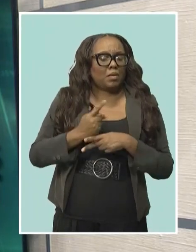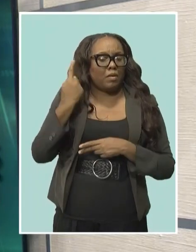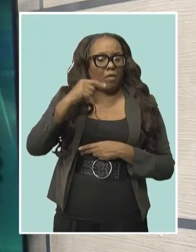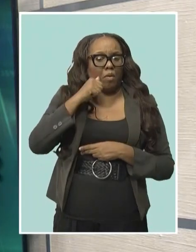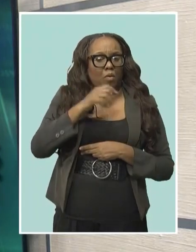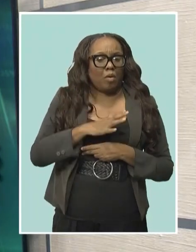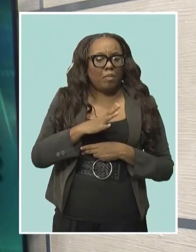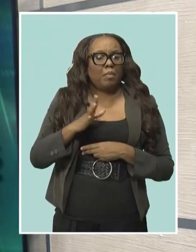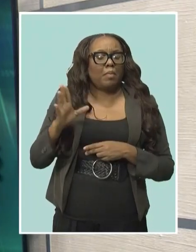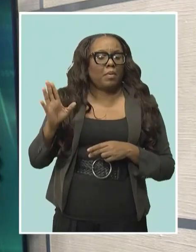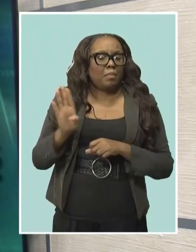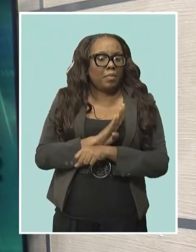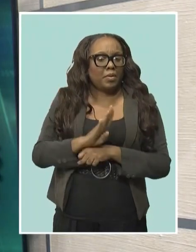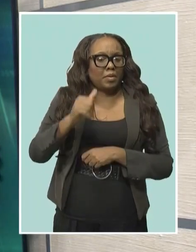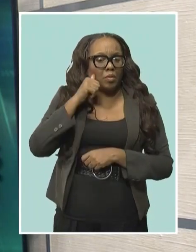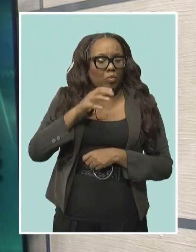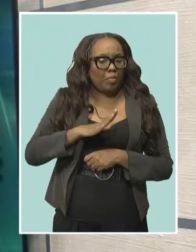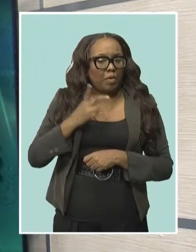build their business.